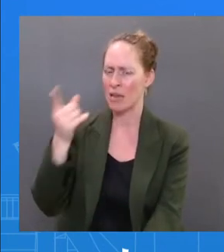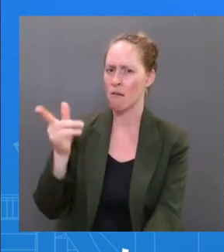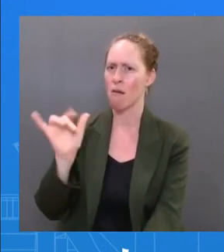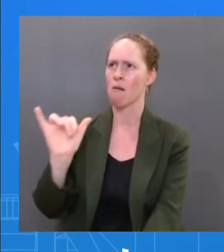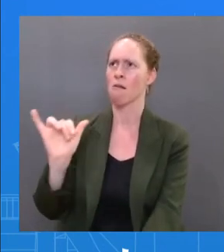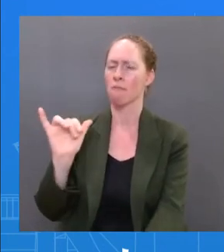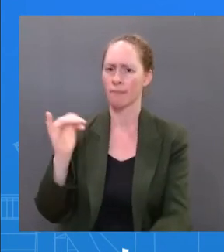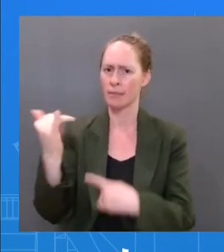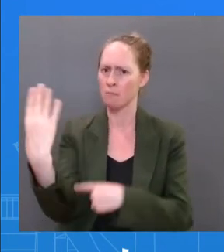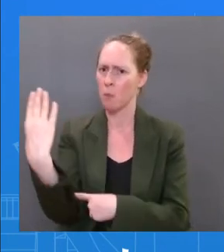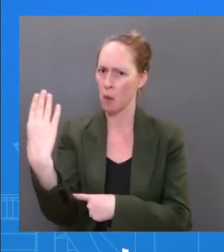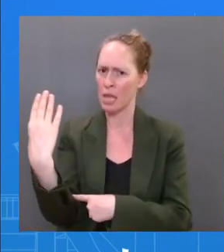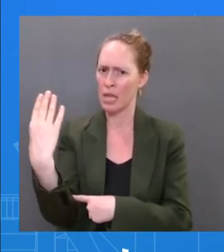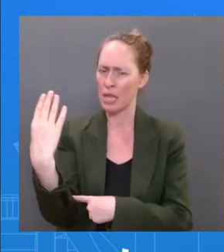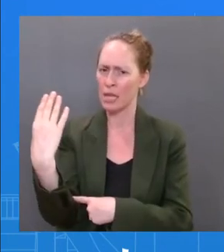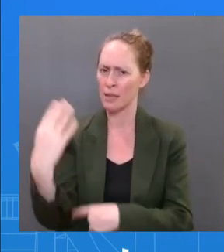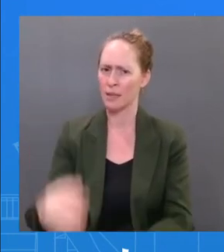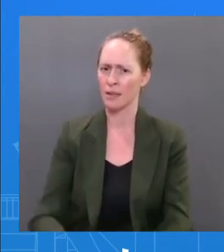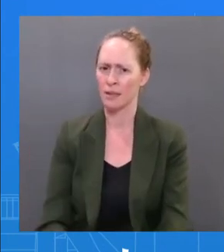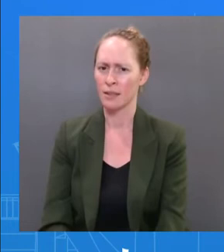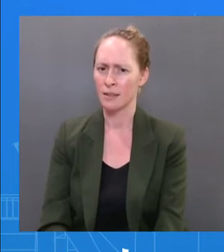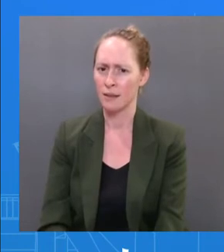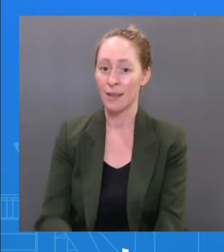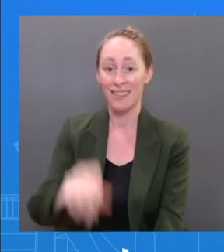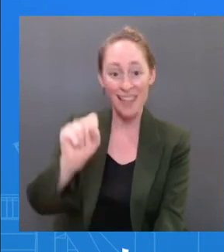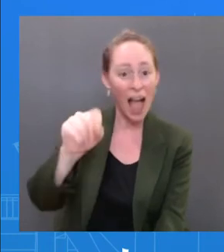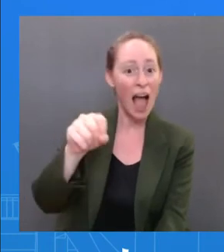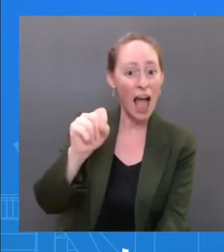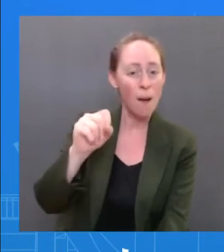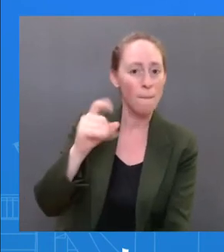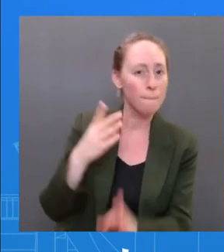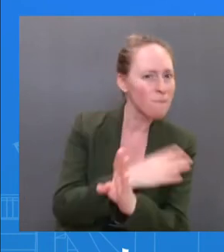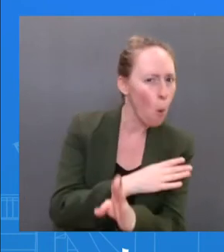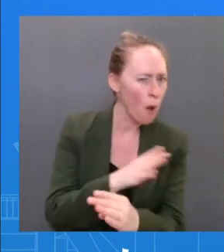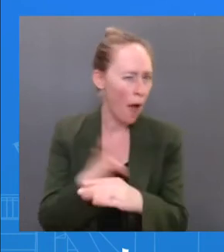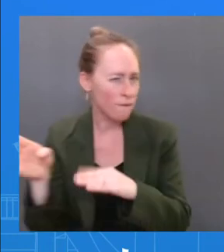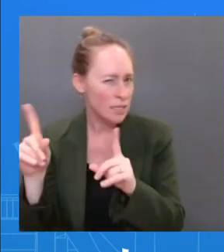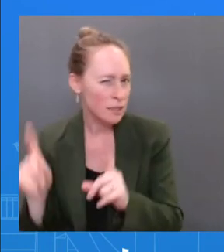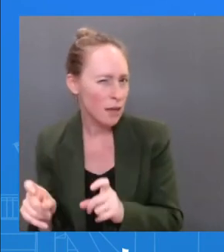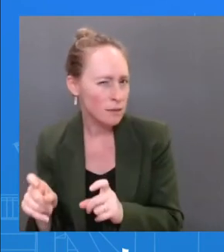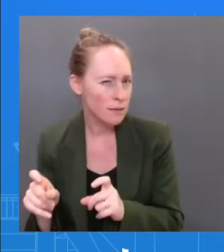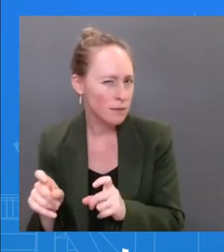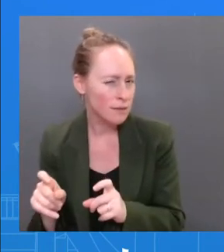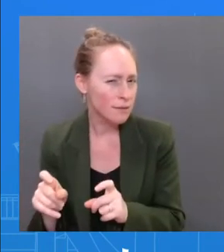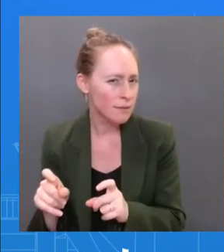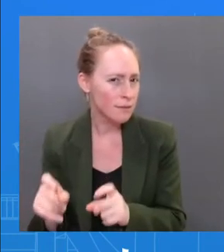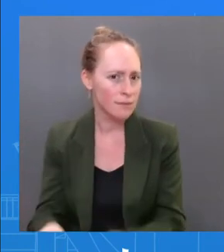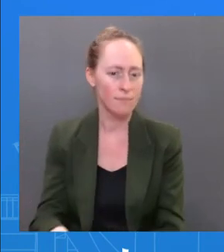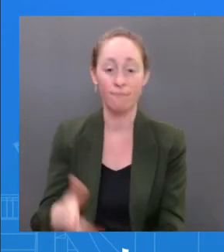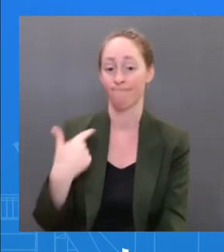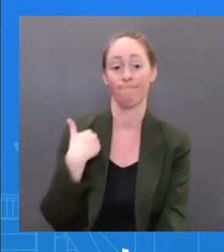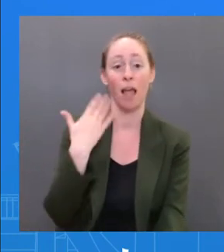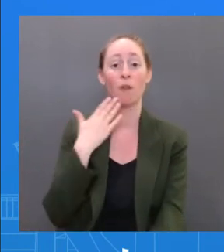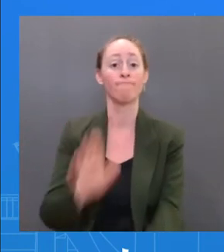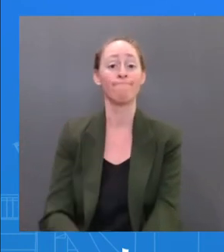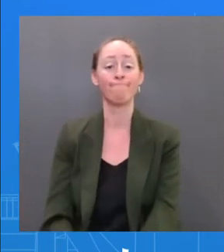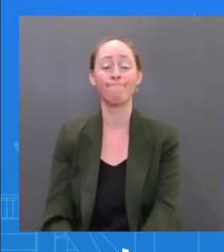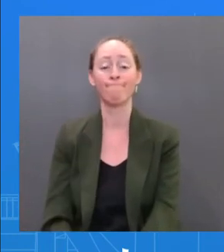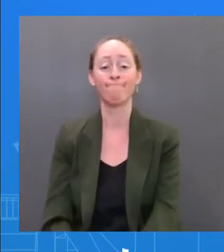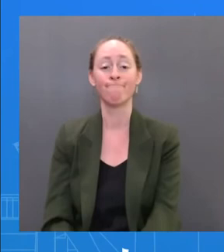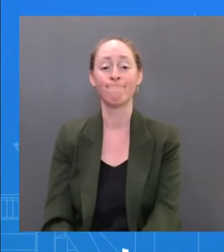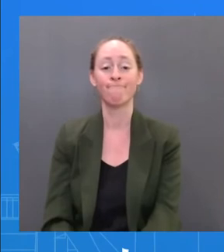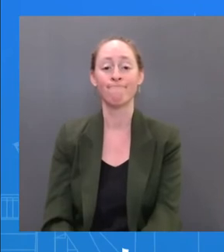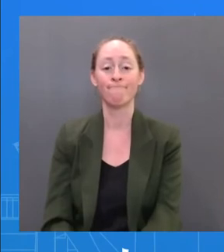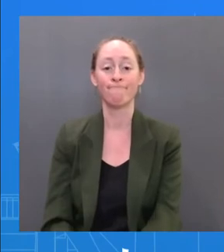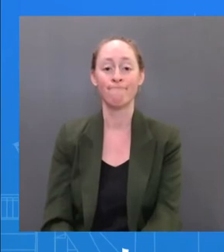before or after the test is what I'm asking. Dr. don't know the — I don't know the exact, like, hour that he developed